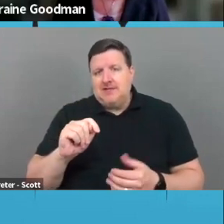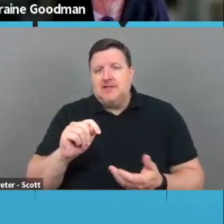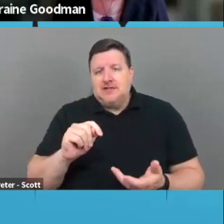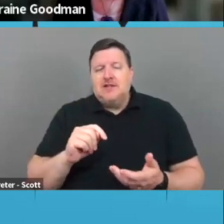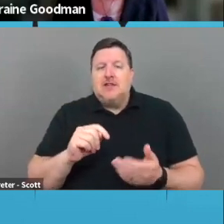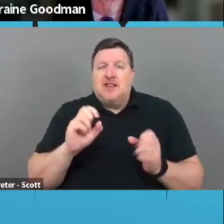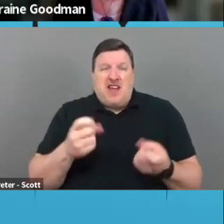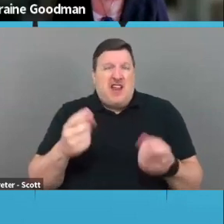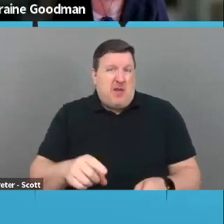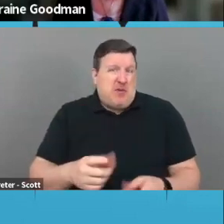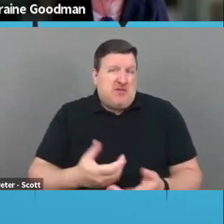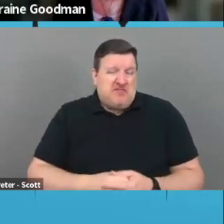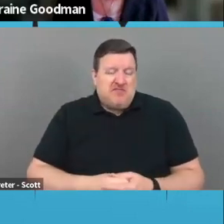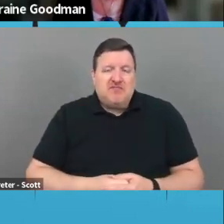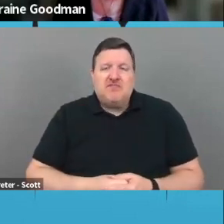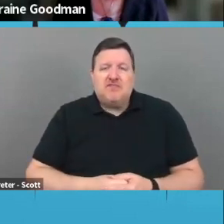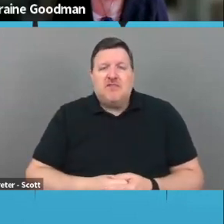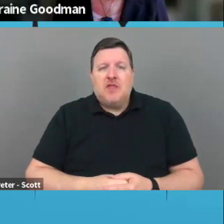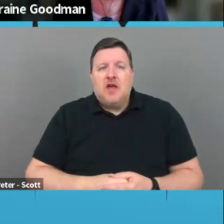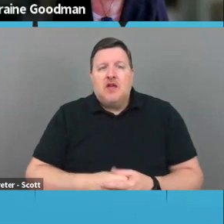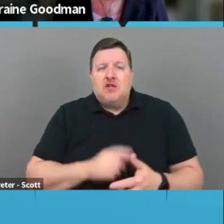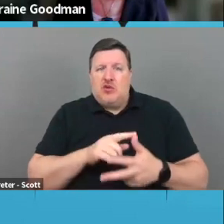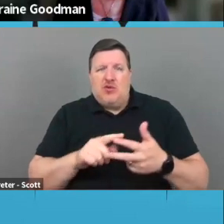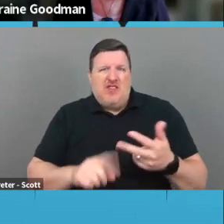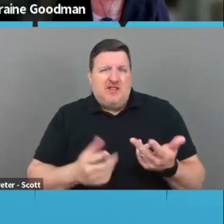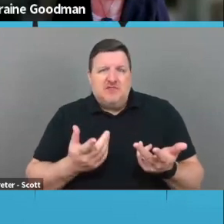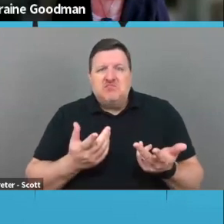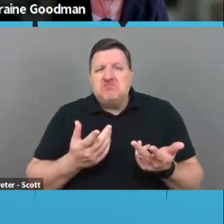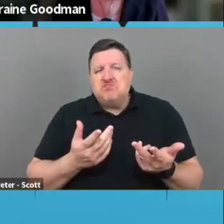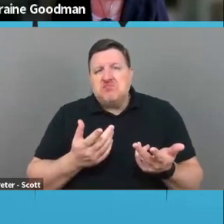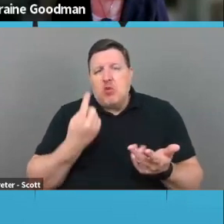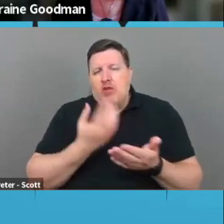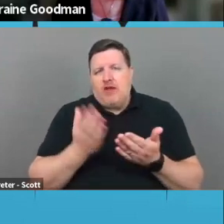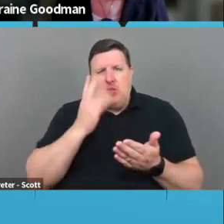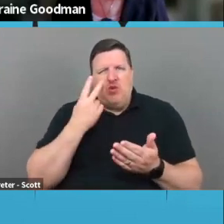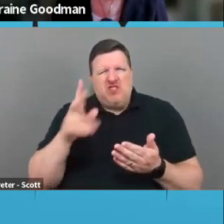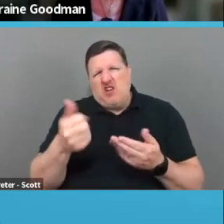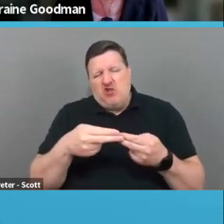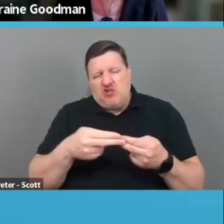So these are things I, one of the, you'll see in another slide.